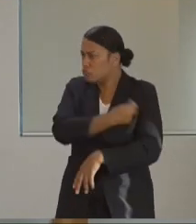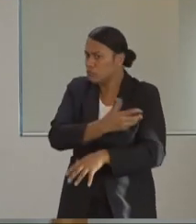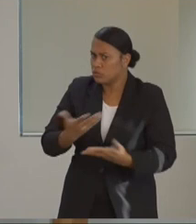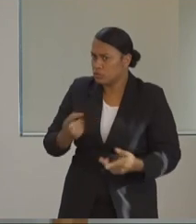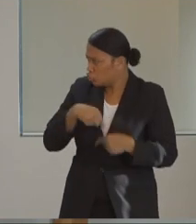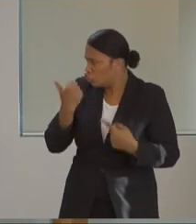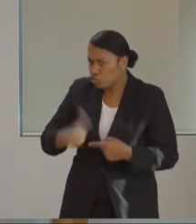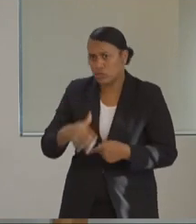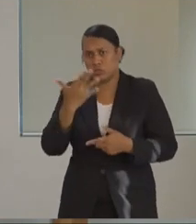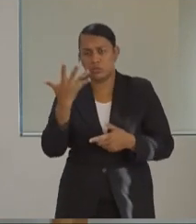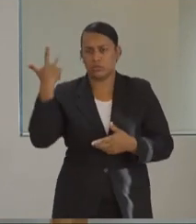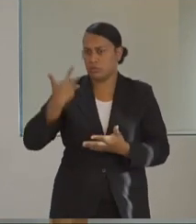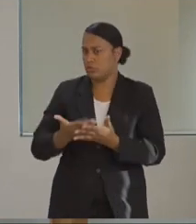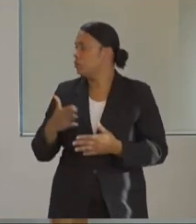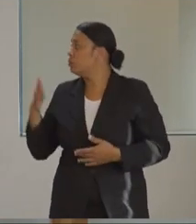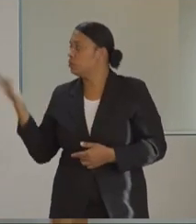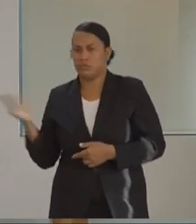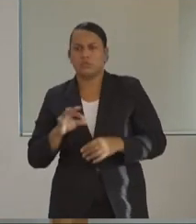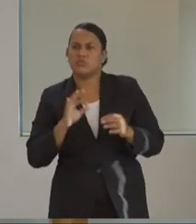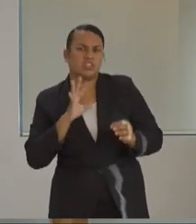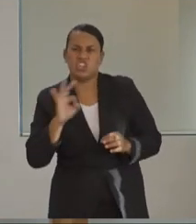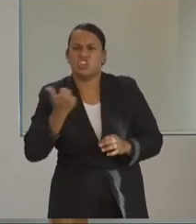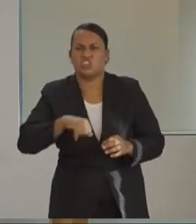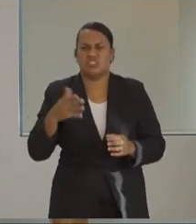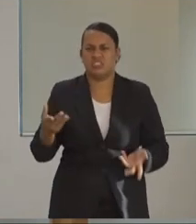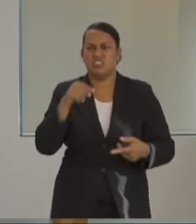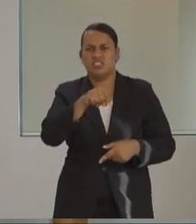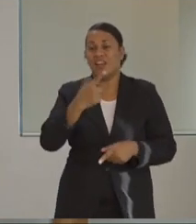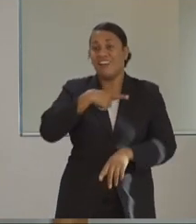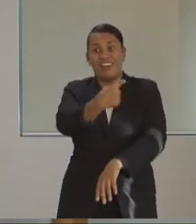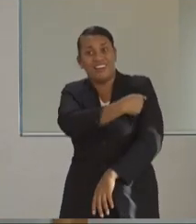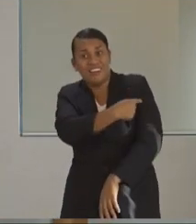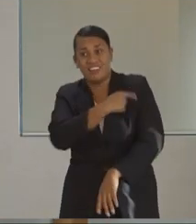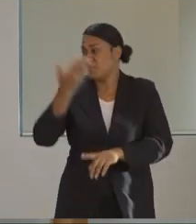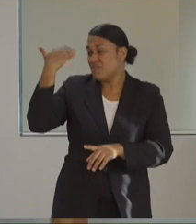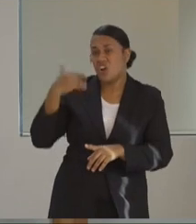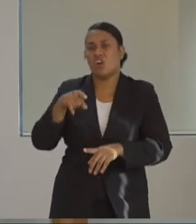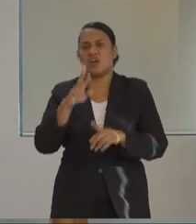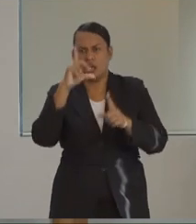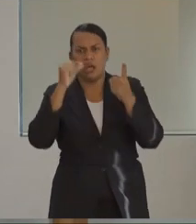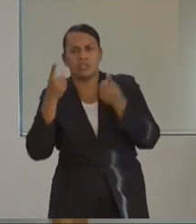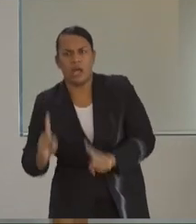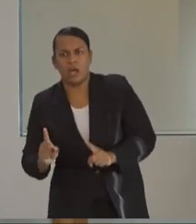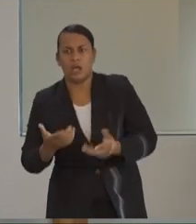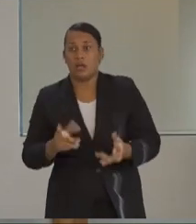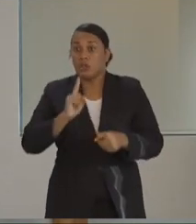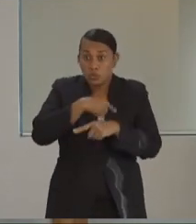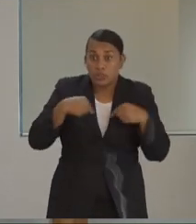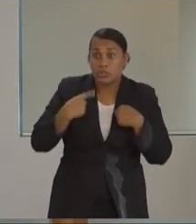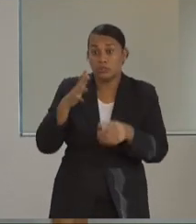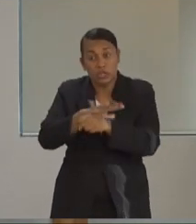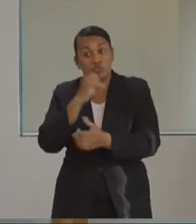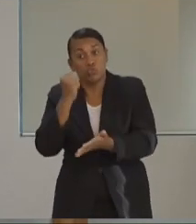there's a lot of side effects from the malaria drug, including death. And we don't want that in our situation. We want to be also sure that whatever we're going to offer to